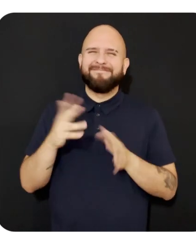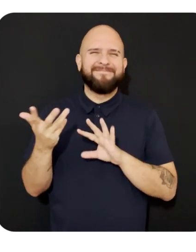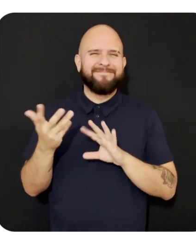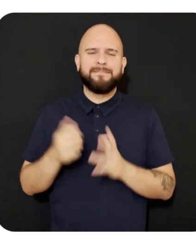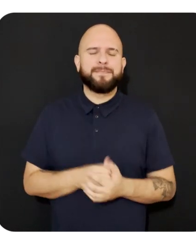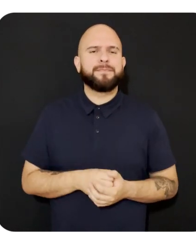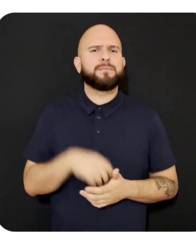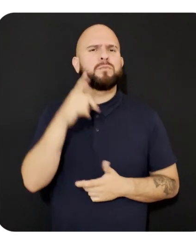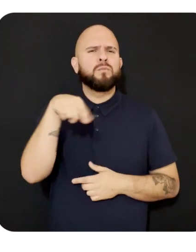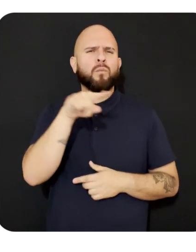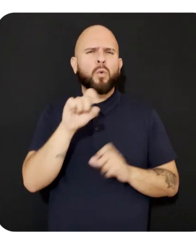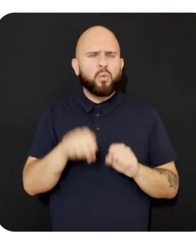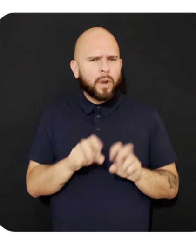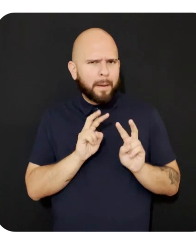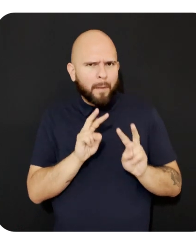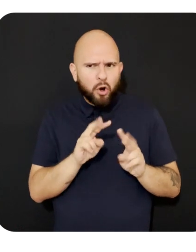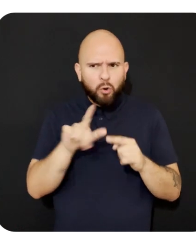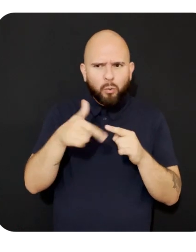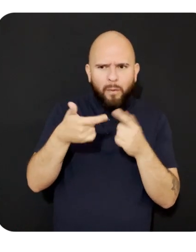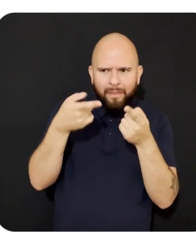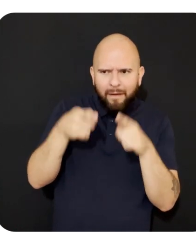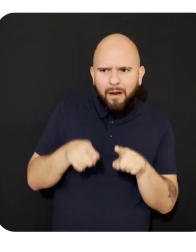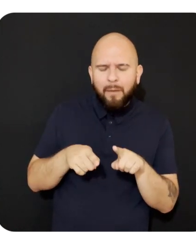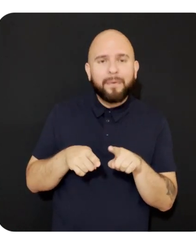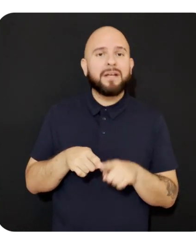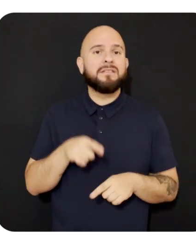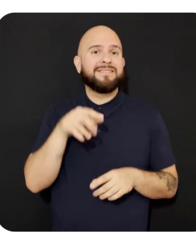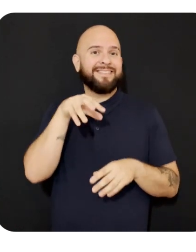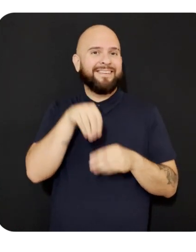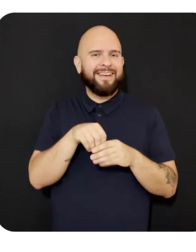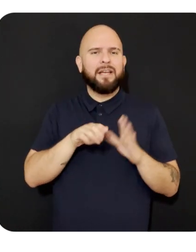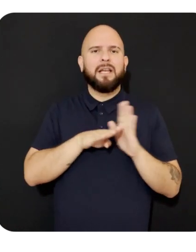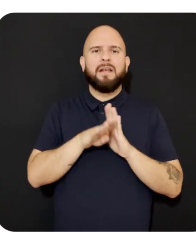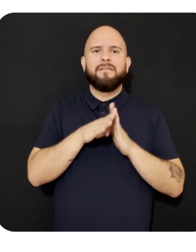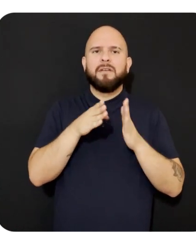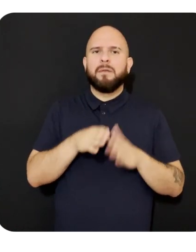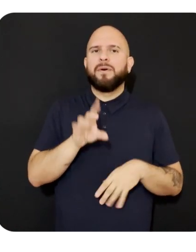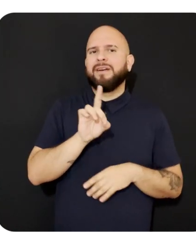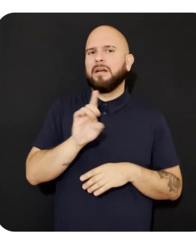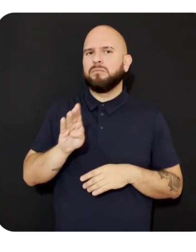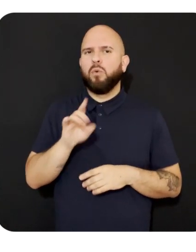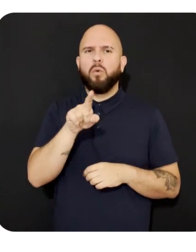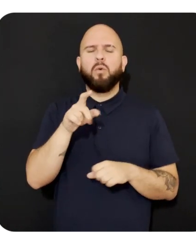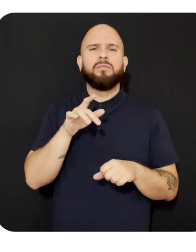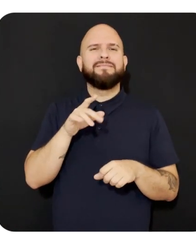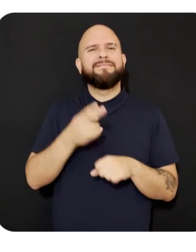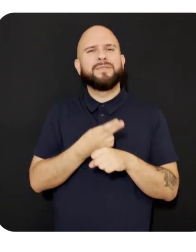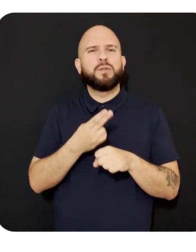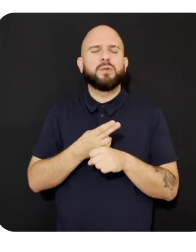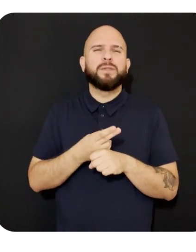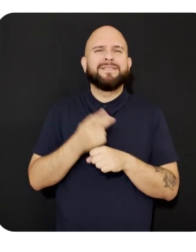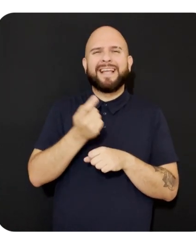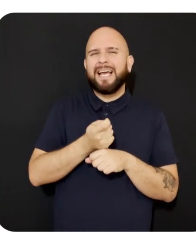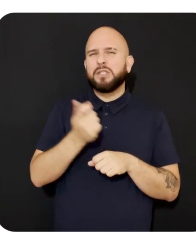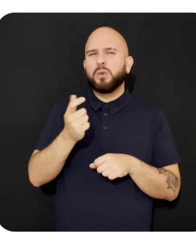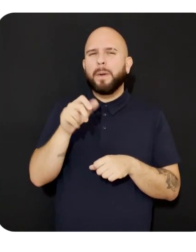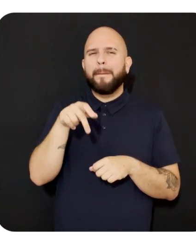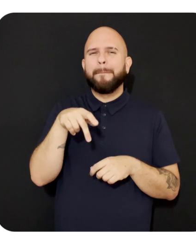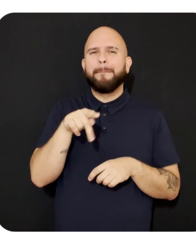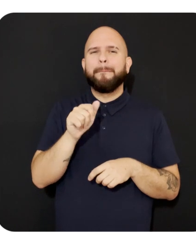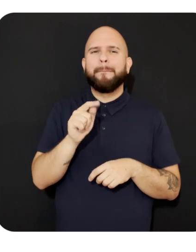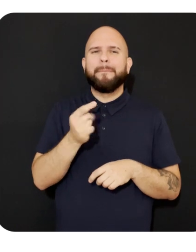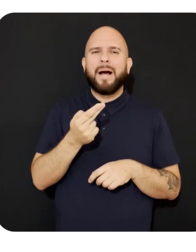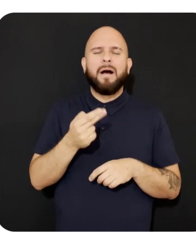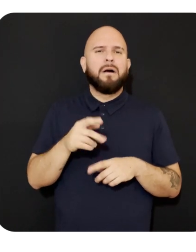now monitor when these failures happen in the developer dashboard and use the exclude file path tool to reduce your backup size.